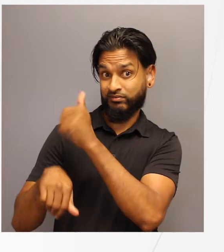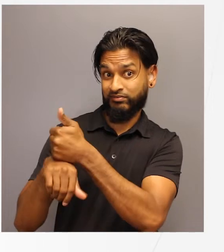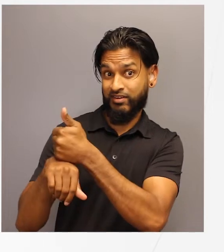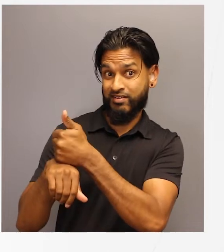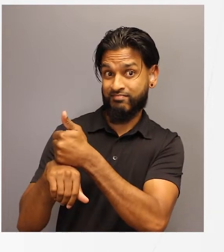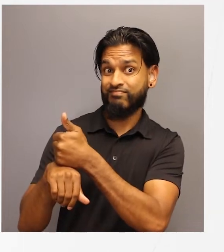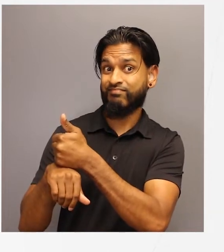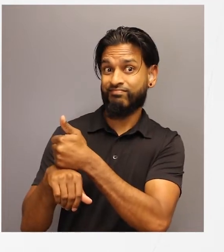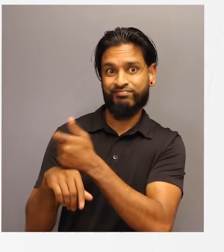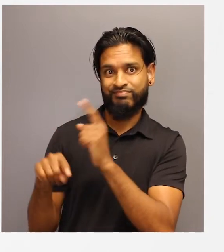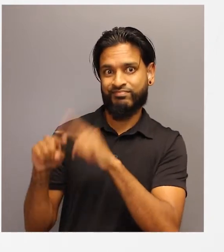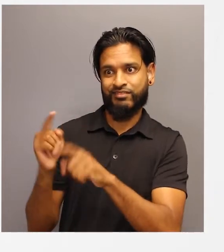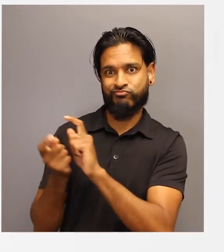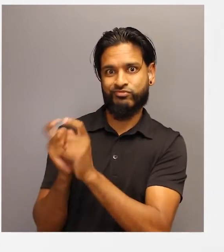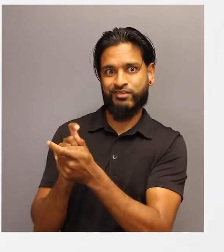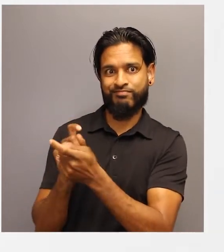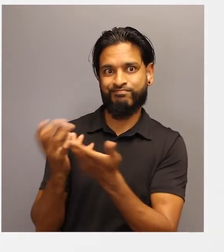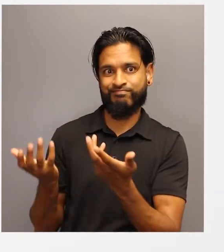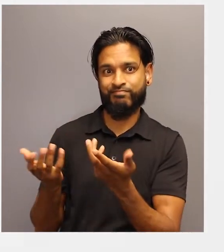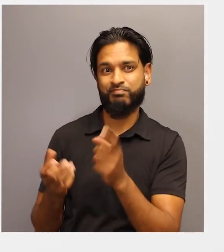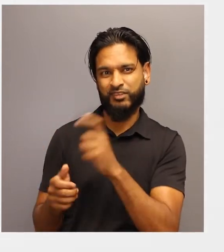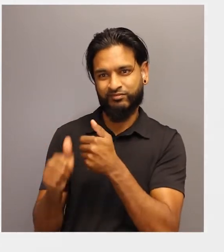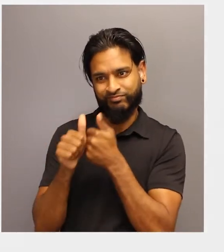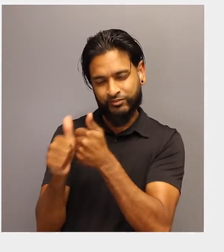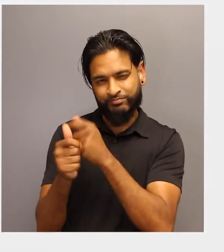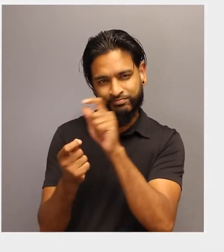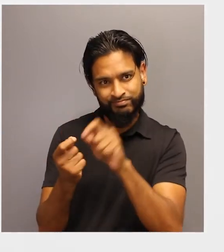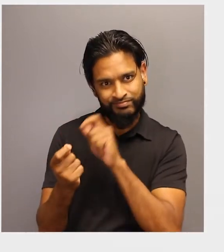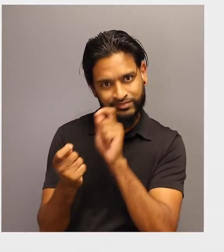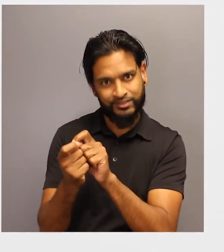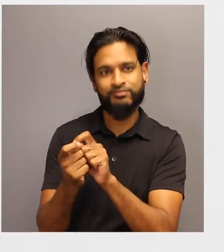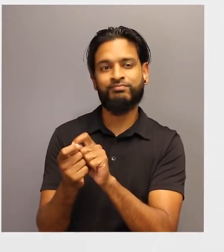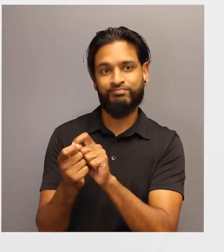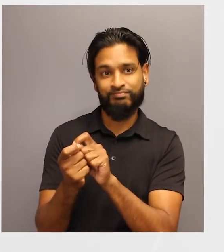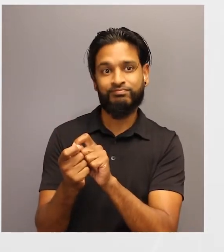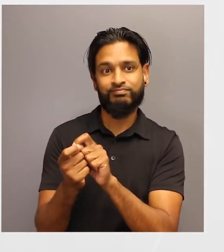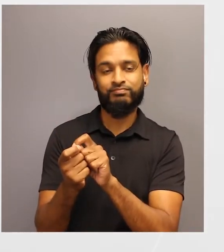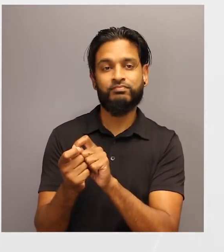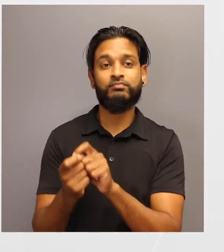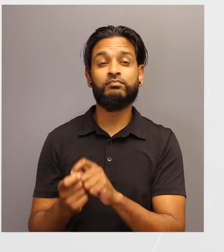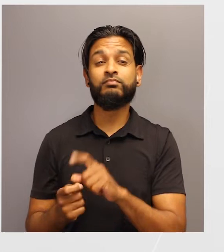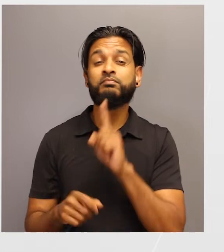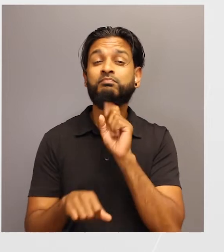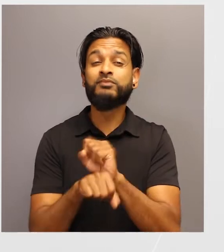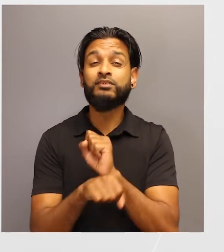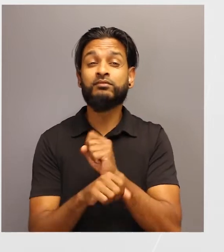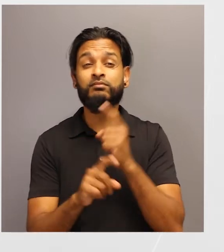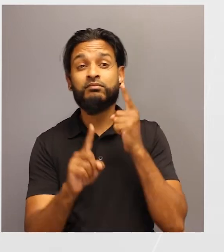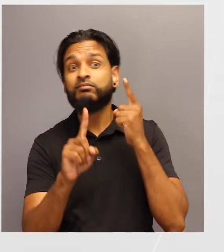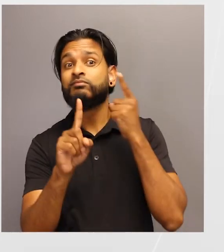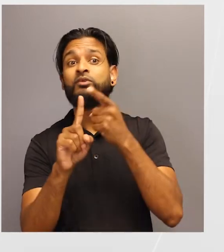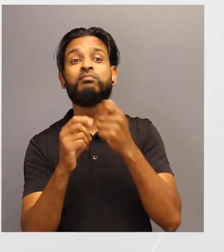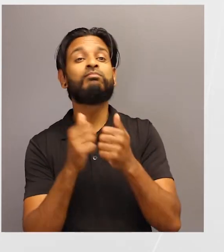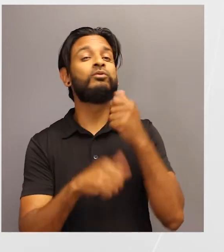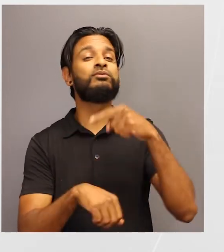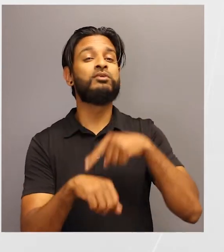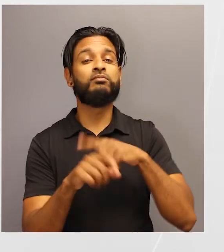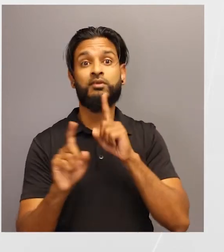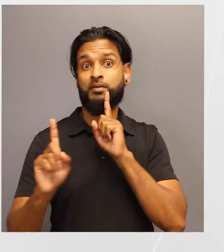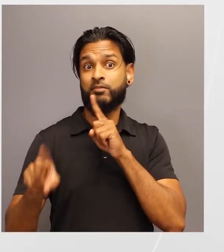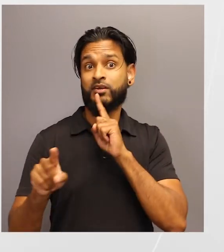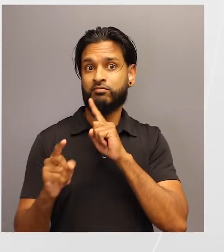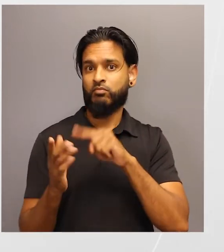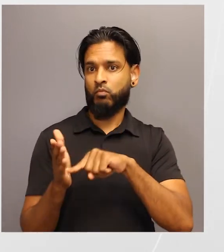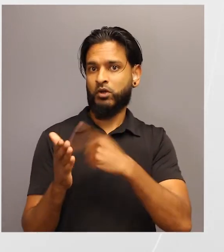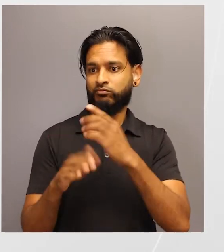that the rover driver wrote down. They must be followed exactly. During robotic missions, usually the commands are sent to the rover all at once.